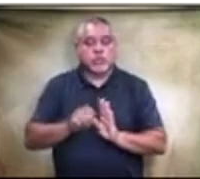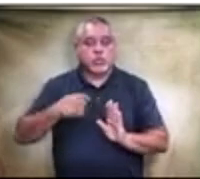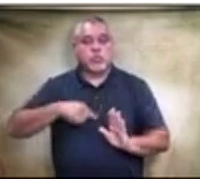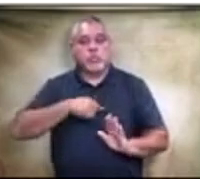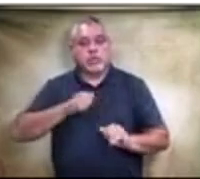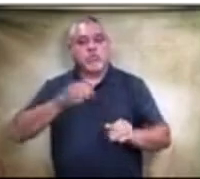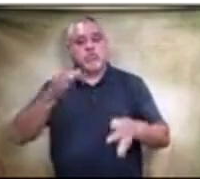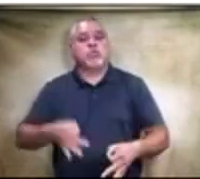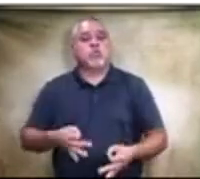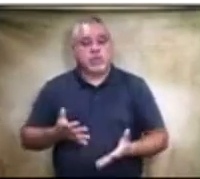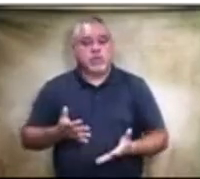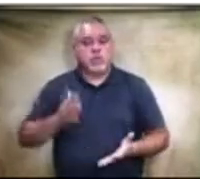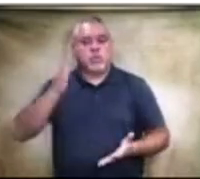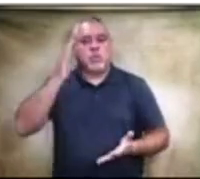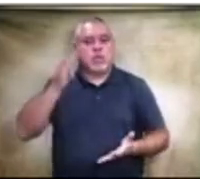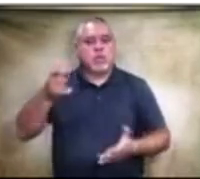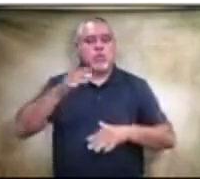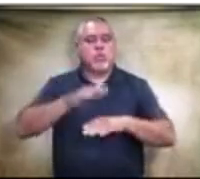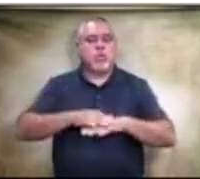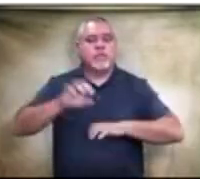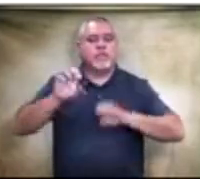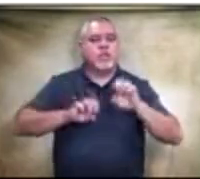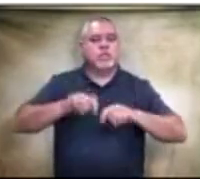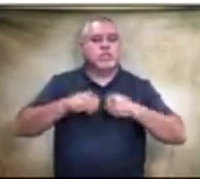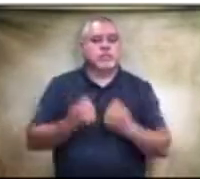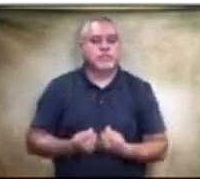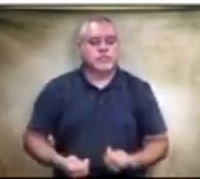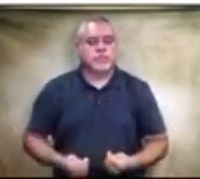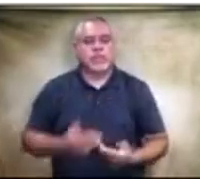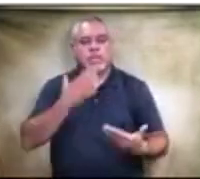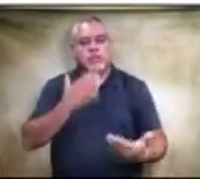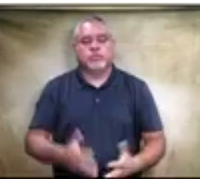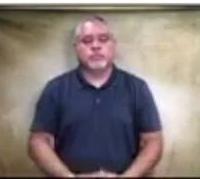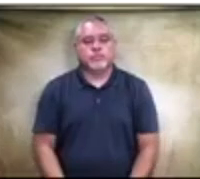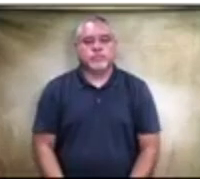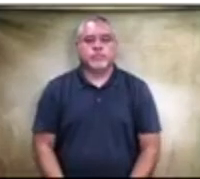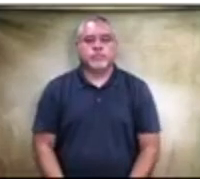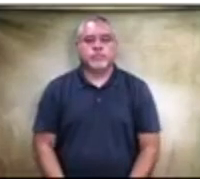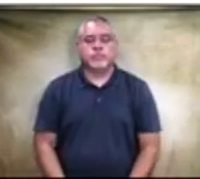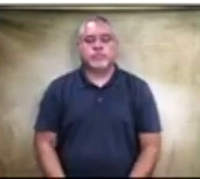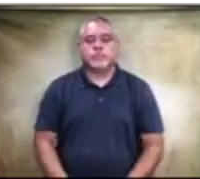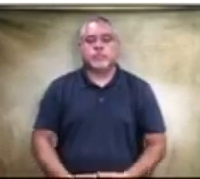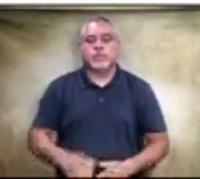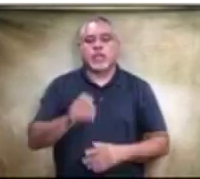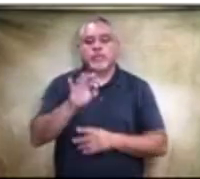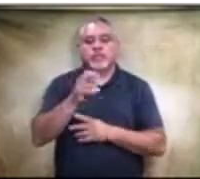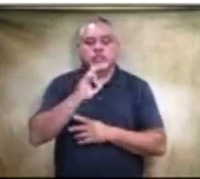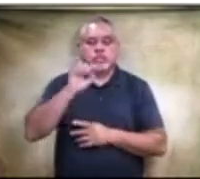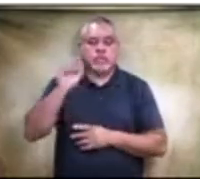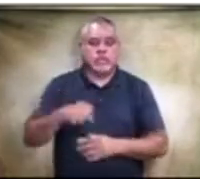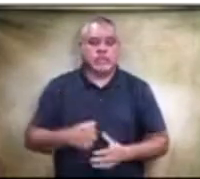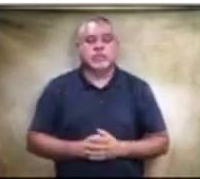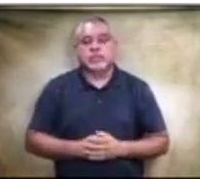why they're on the evaluation team. Thank you. Okay. And Elmer Fisher, yes. Let it